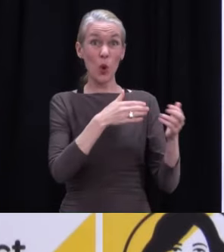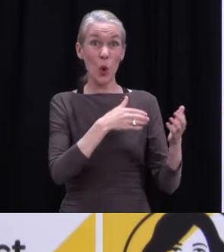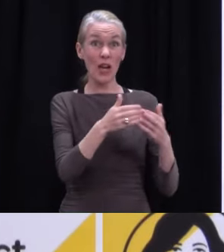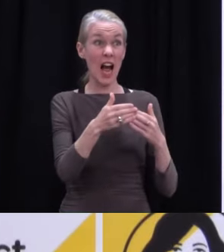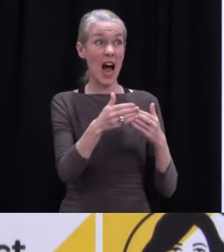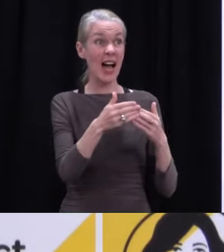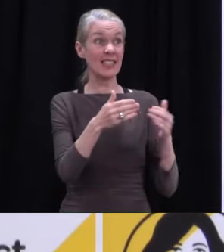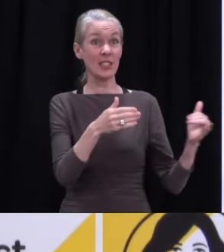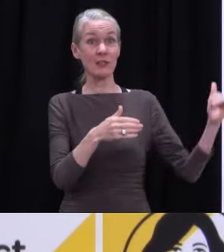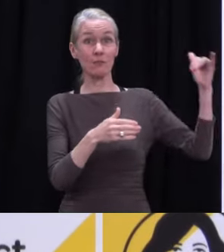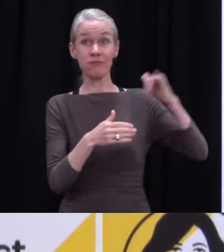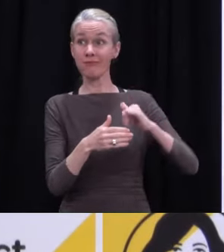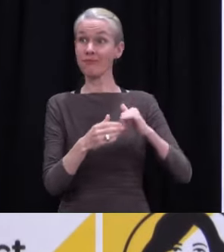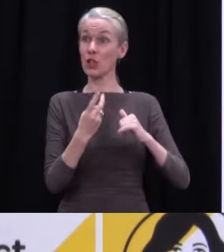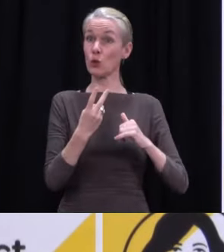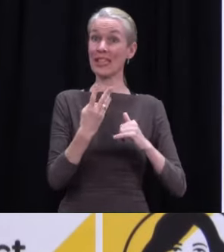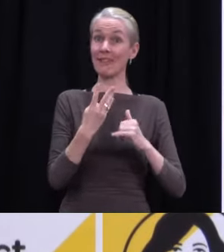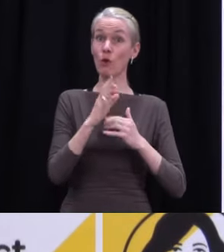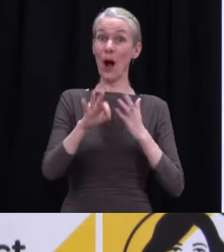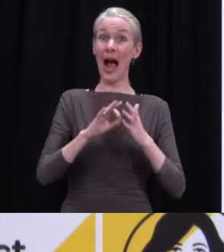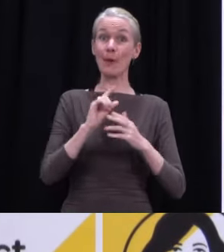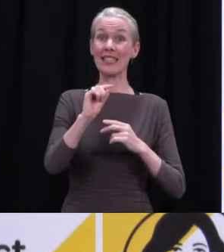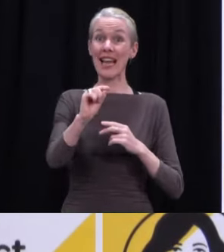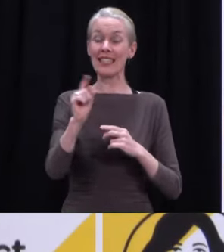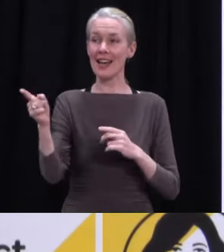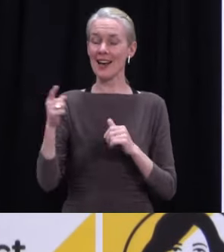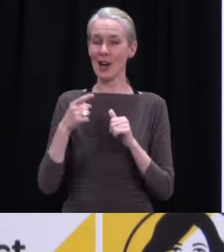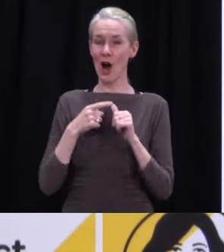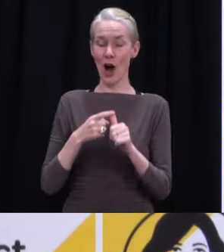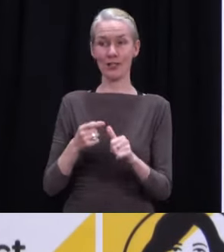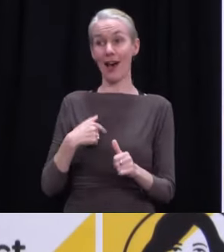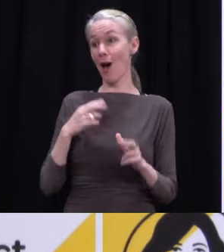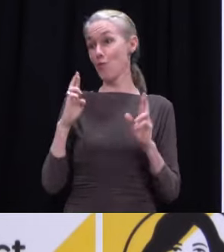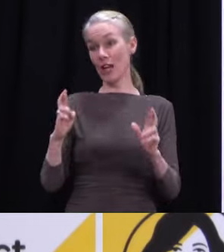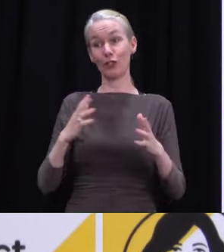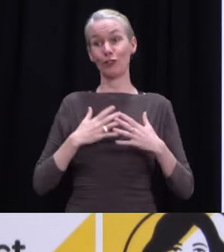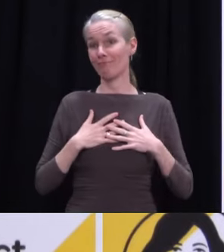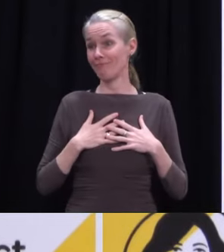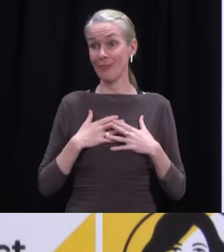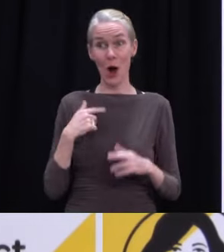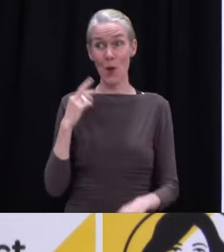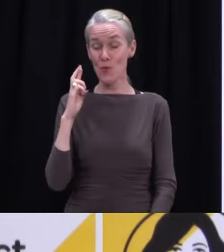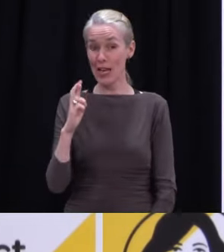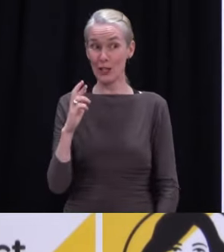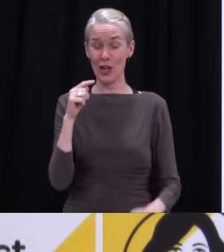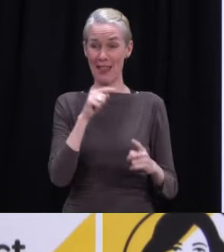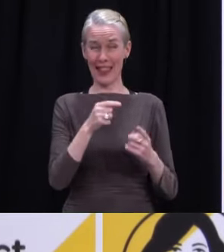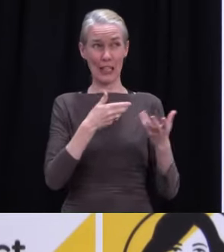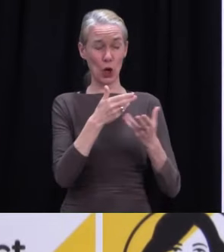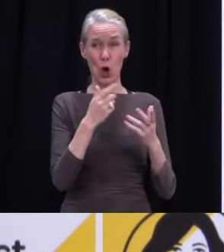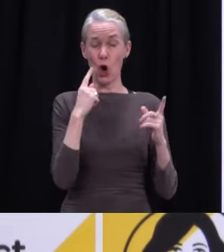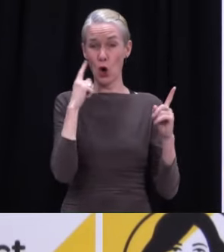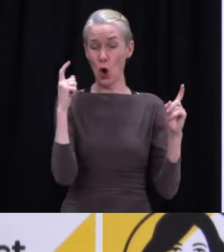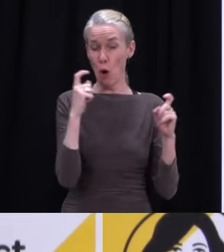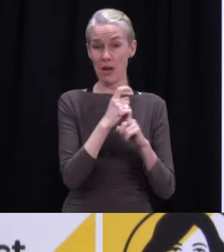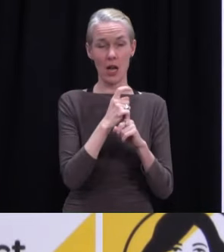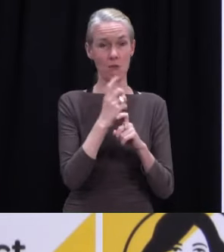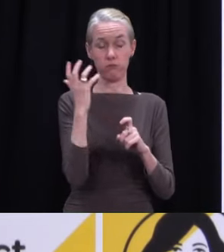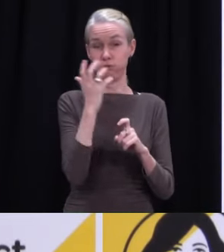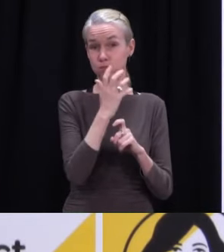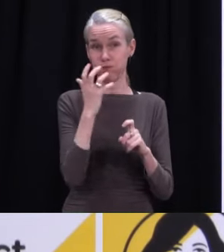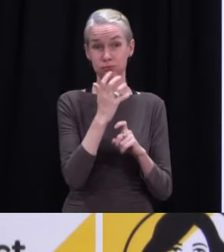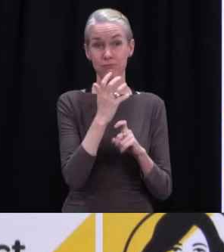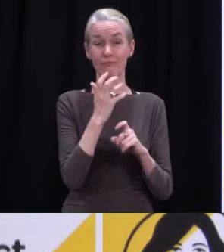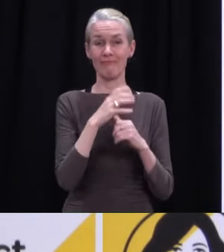if only this process had been that simple, I cannot even, there are no words for the complexity required for these agreements.